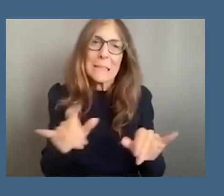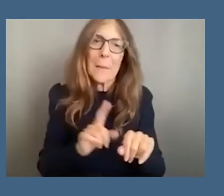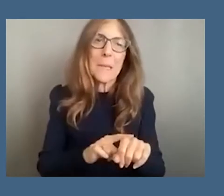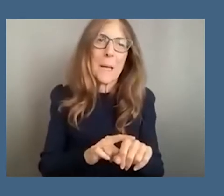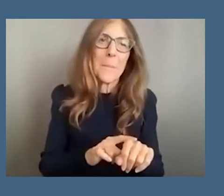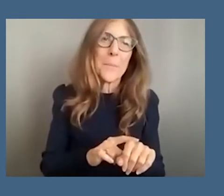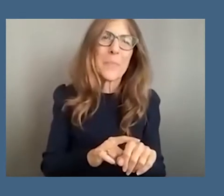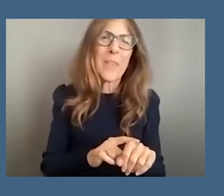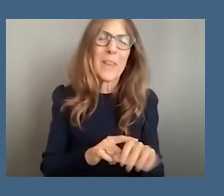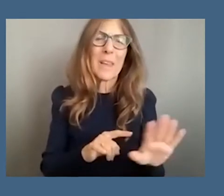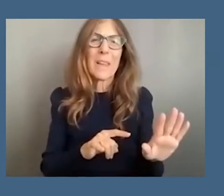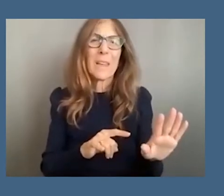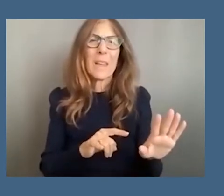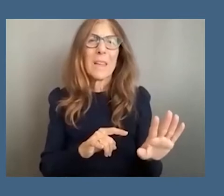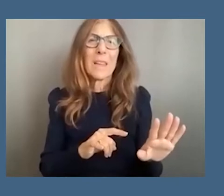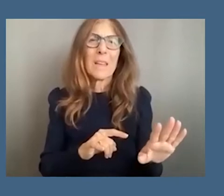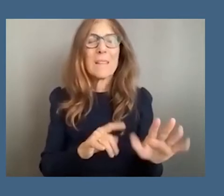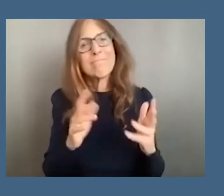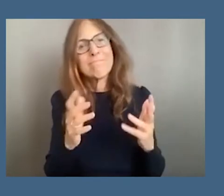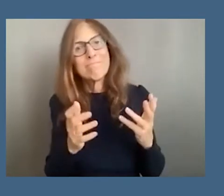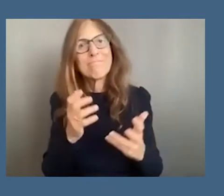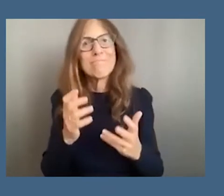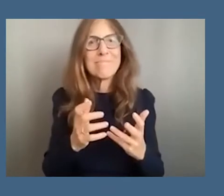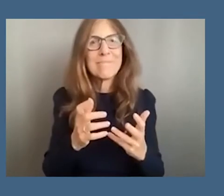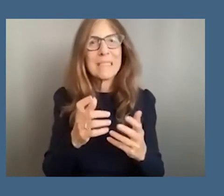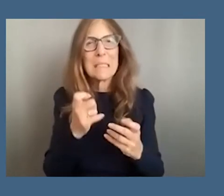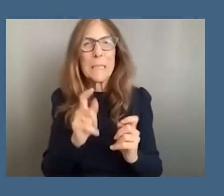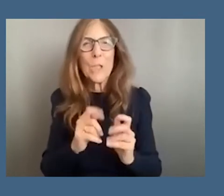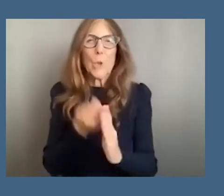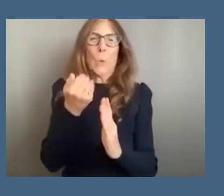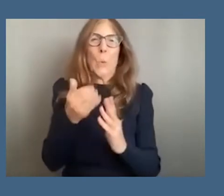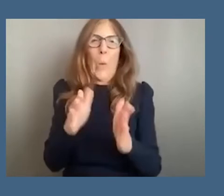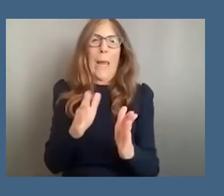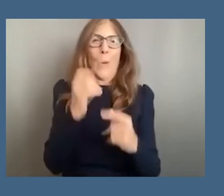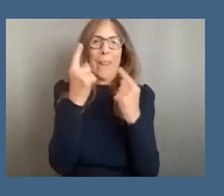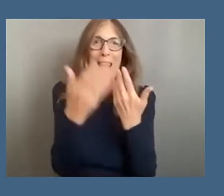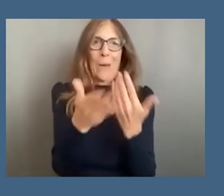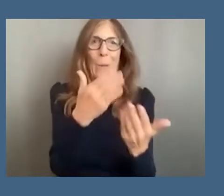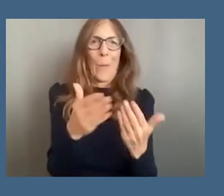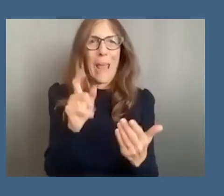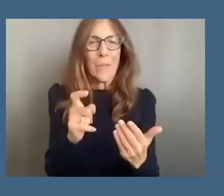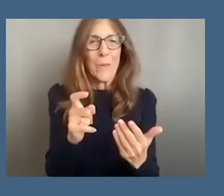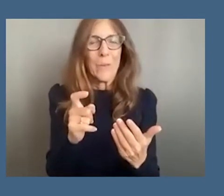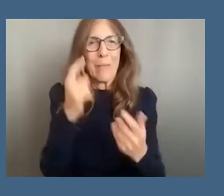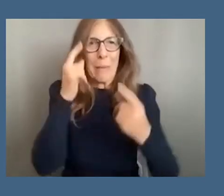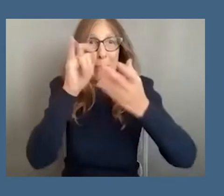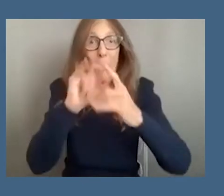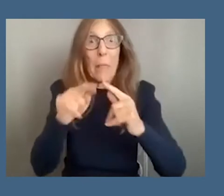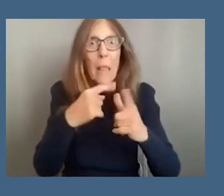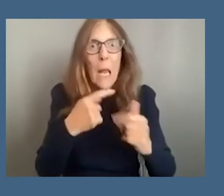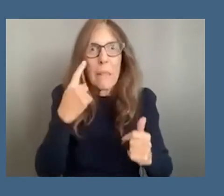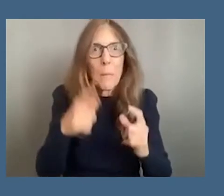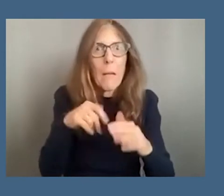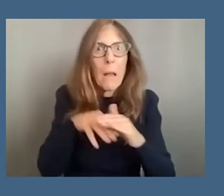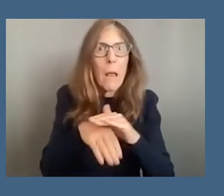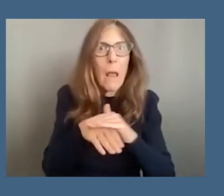that's that's such a nuanced kind of way of thinking anyway right that we have to unpack and then i think about access right